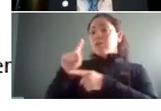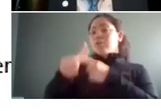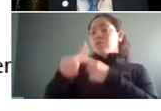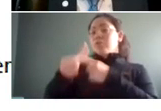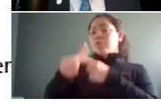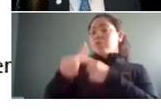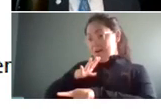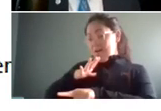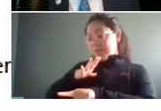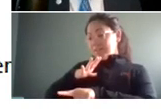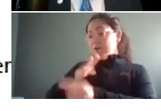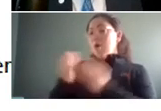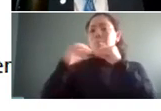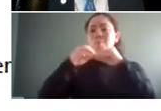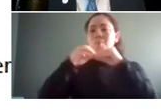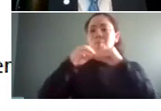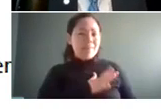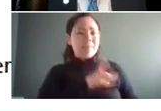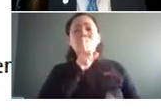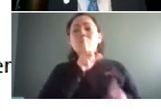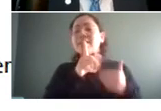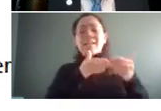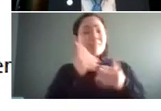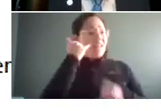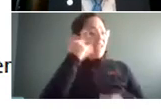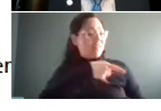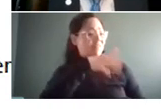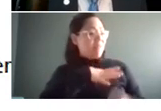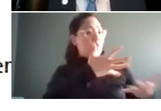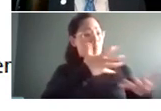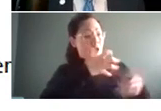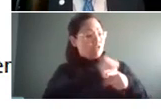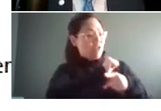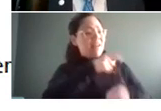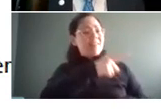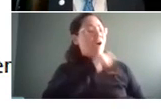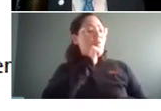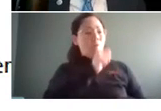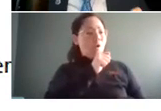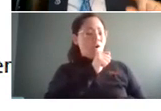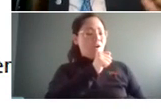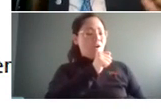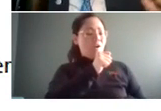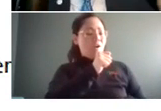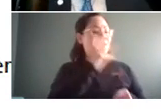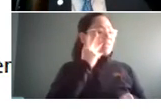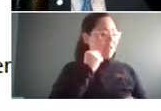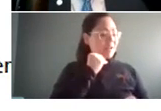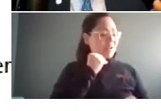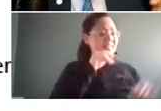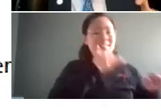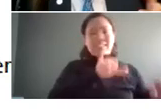employees so even if female employees wanted training they weren't getting it at the same rate as male employees so then they use that criteria